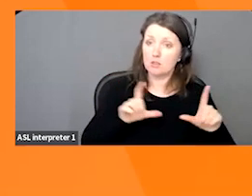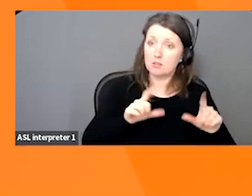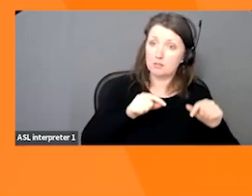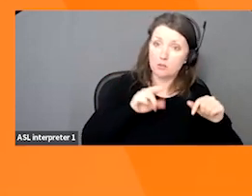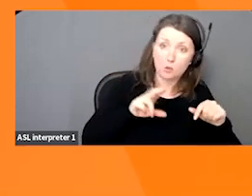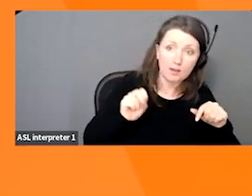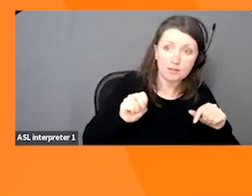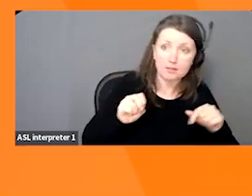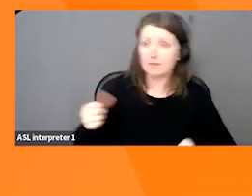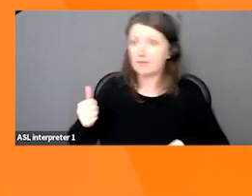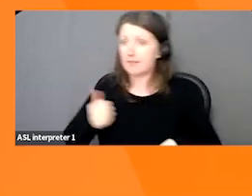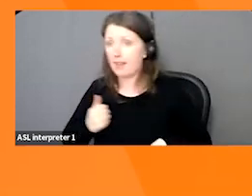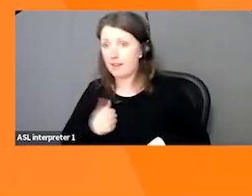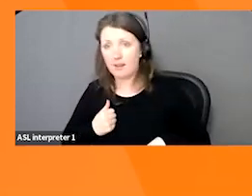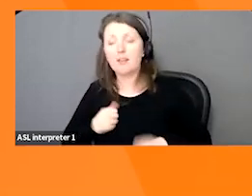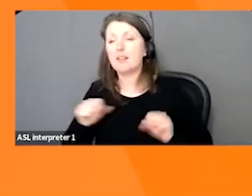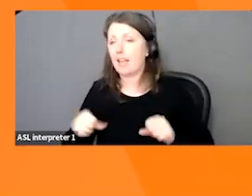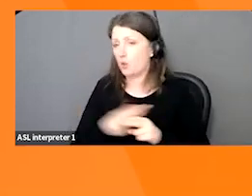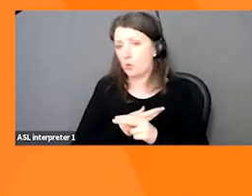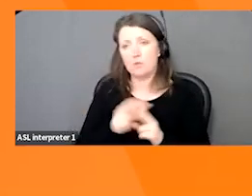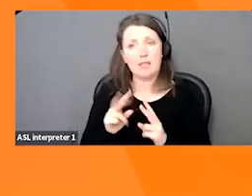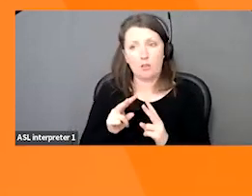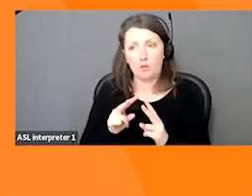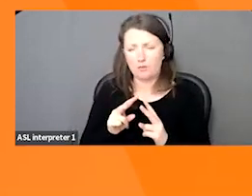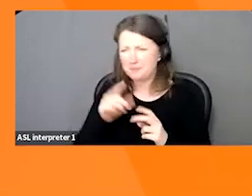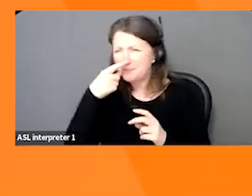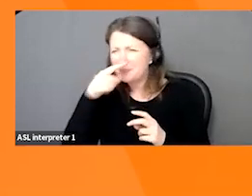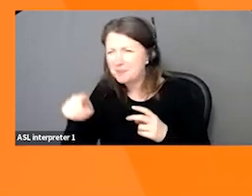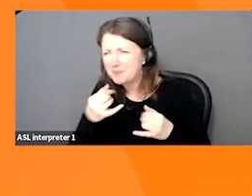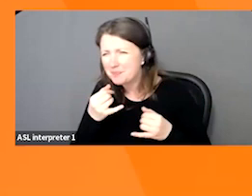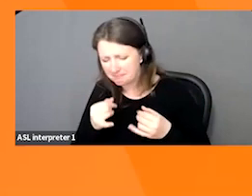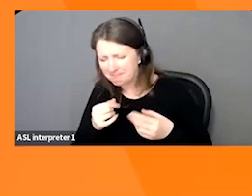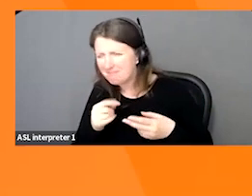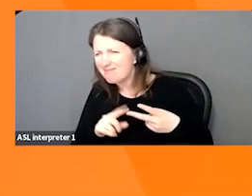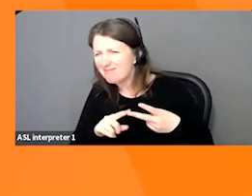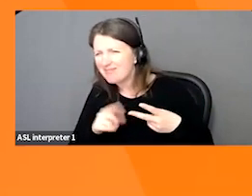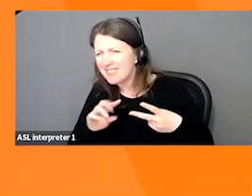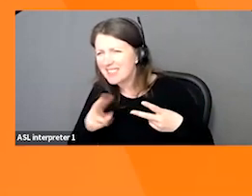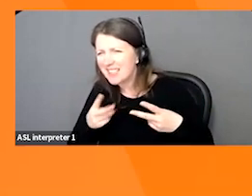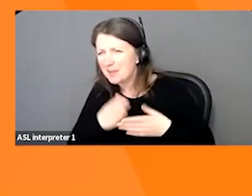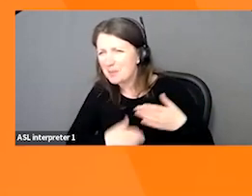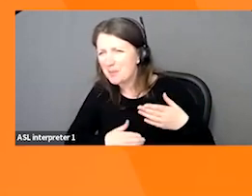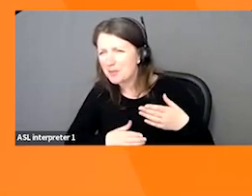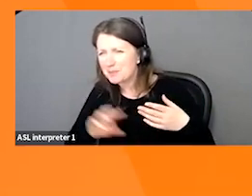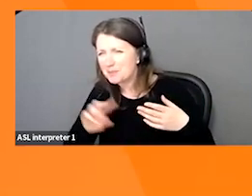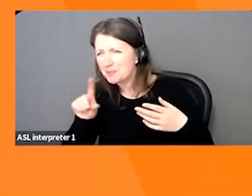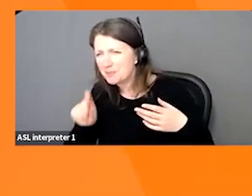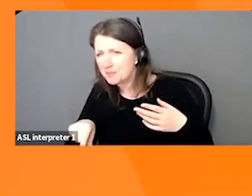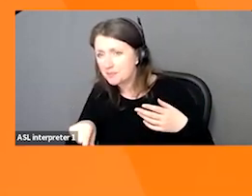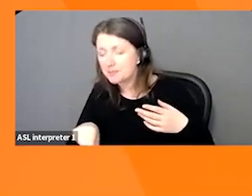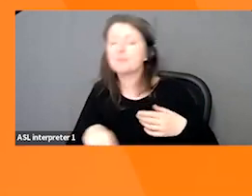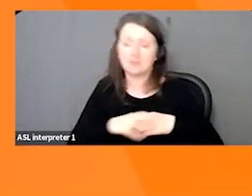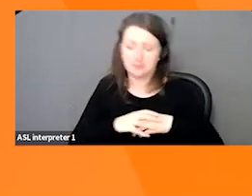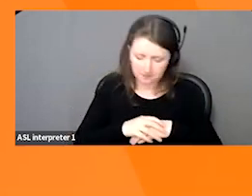in both countries. And can you repeat that second part of the question? Absolutely. The second part was